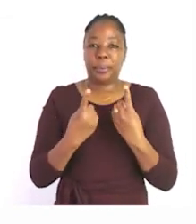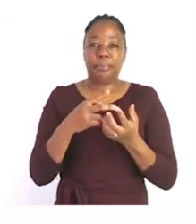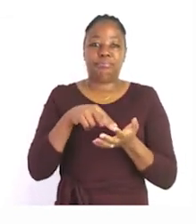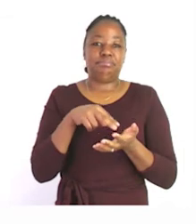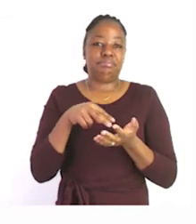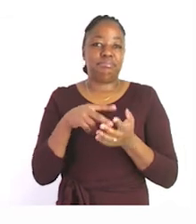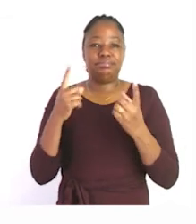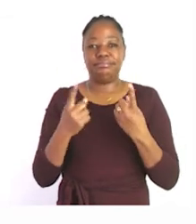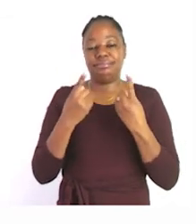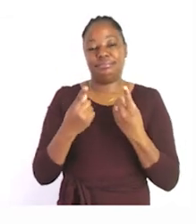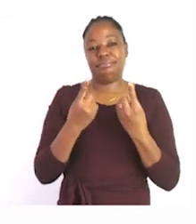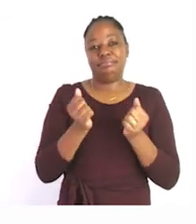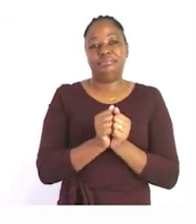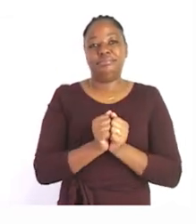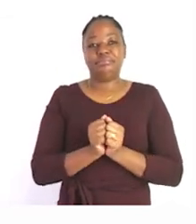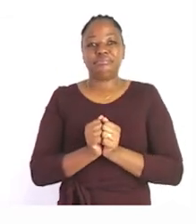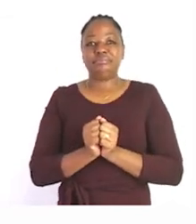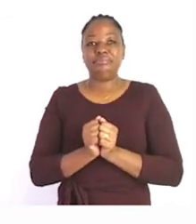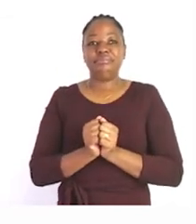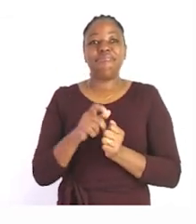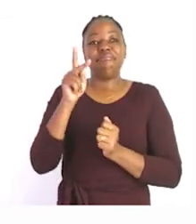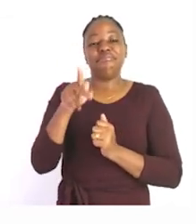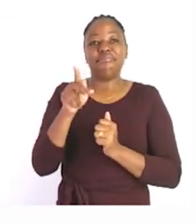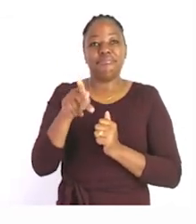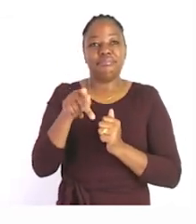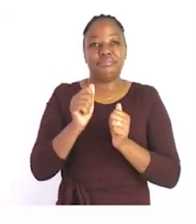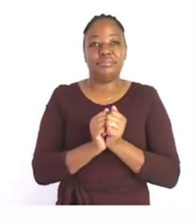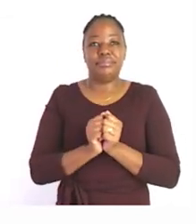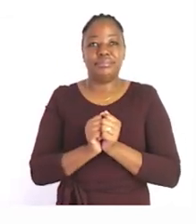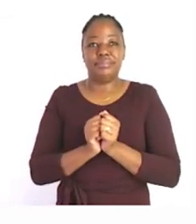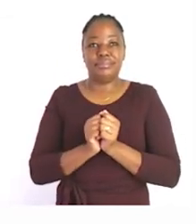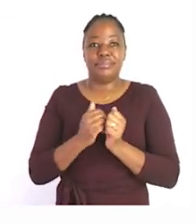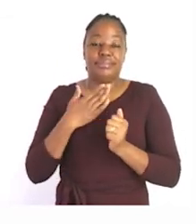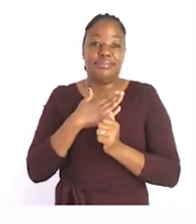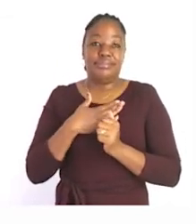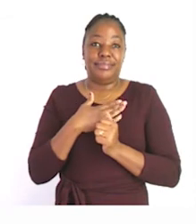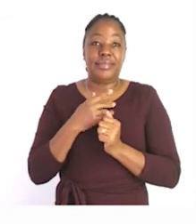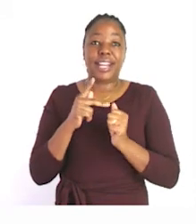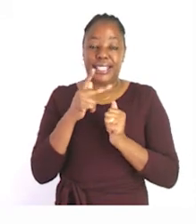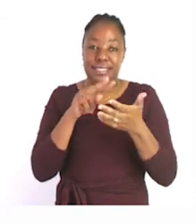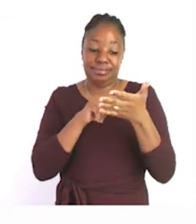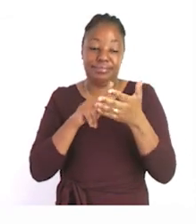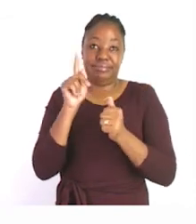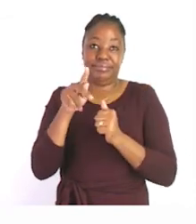poem today let us try again this time if you'd like please read with me